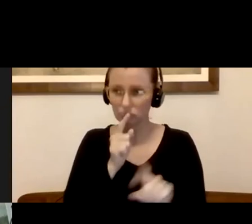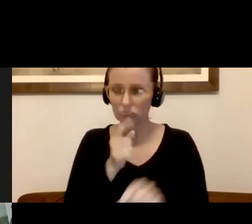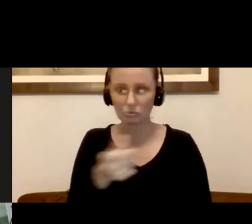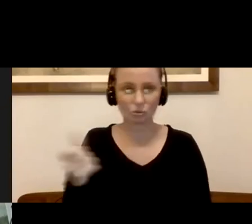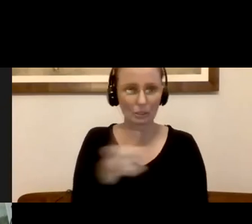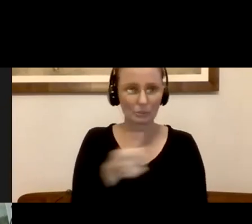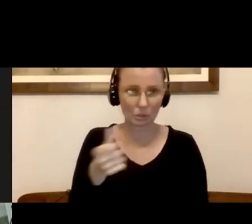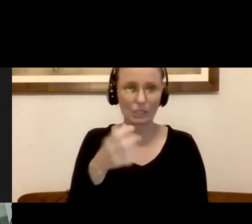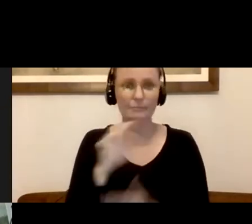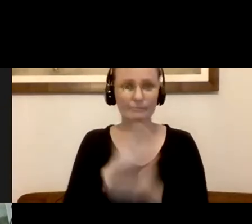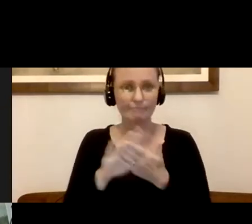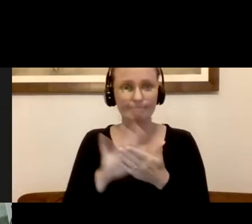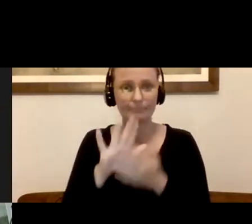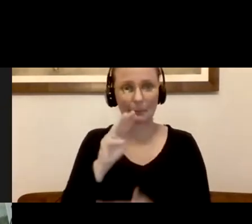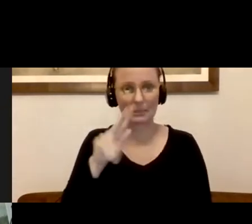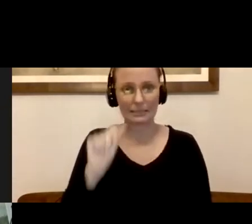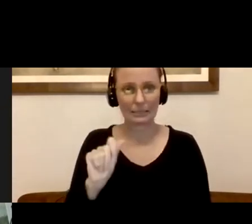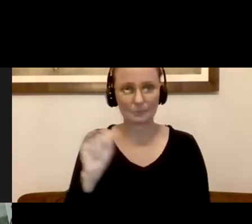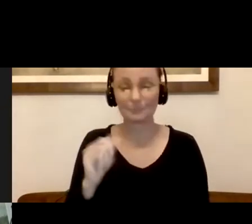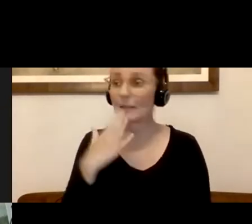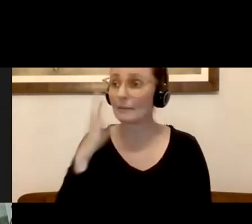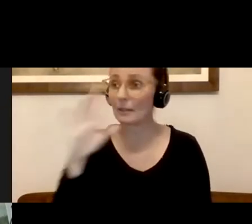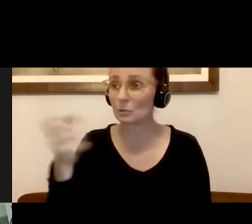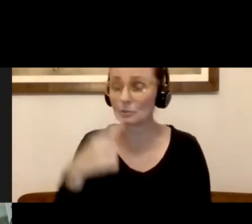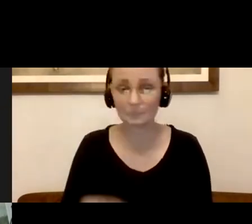of the T. Thank you very much for that question. Um,